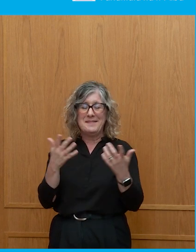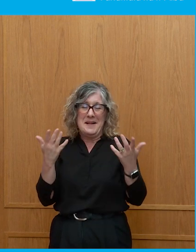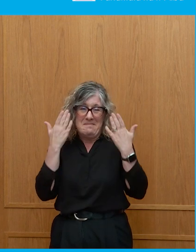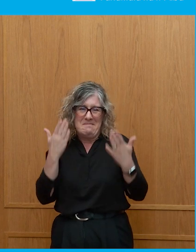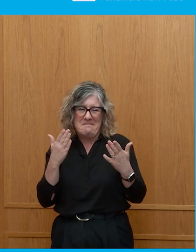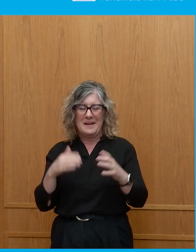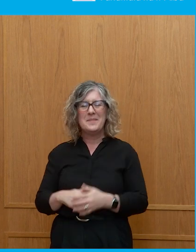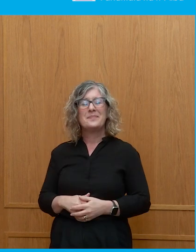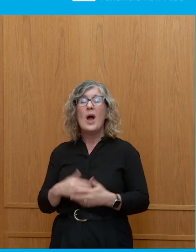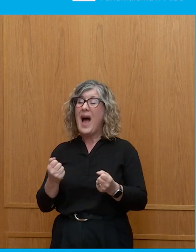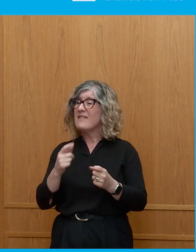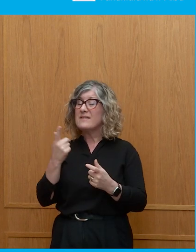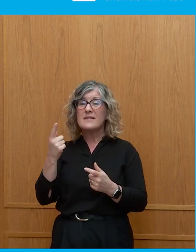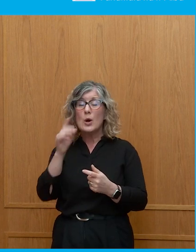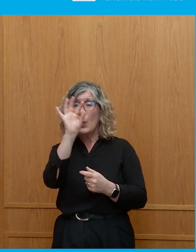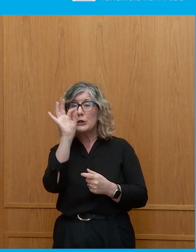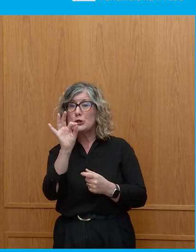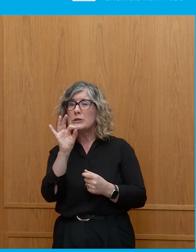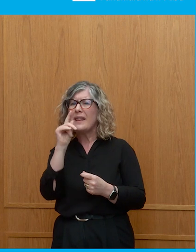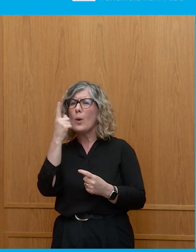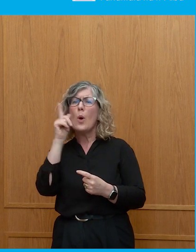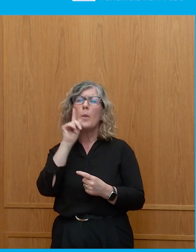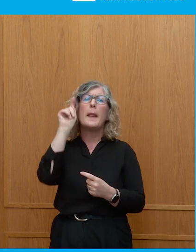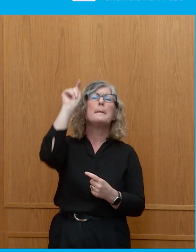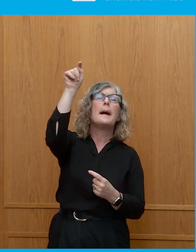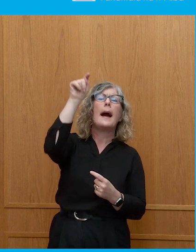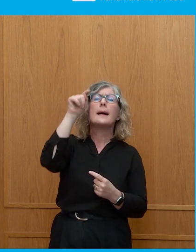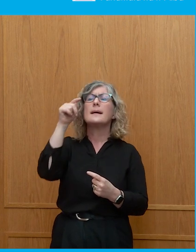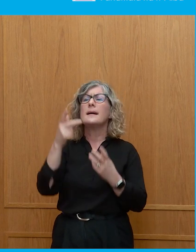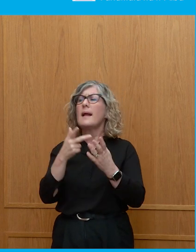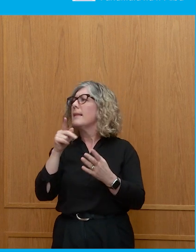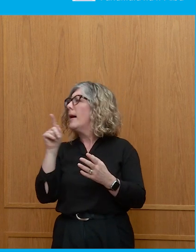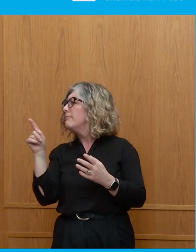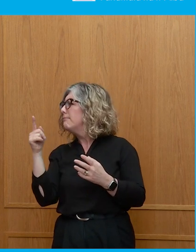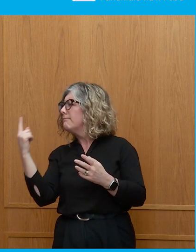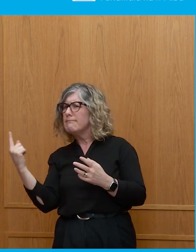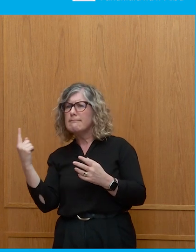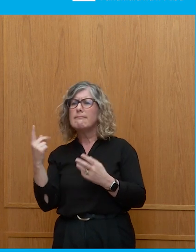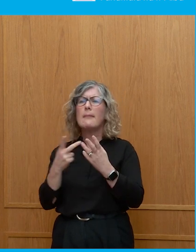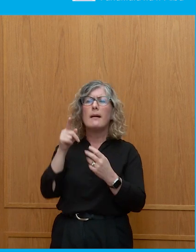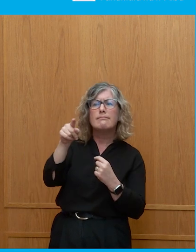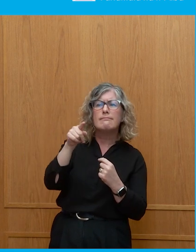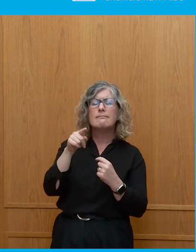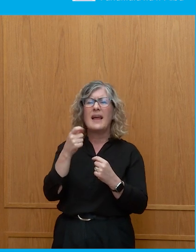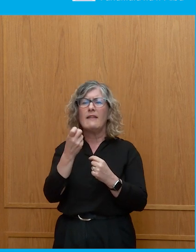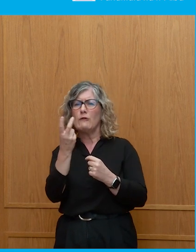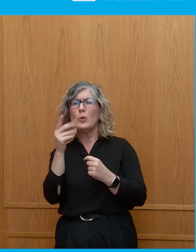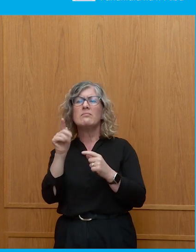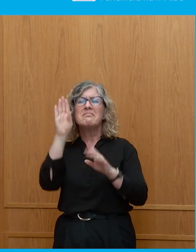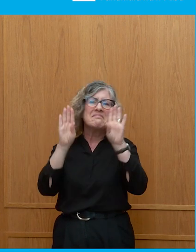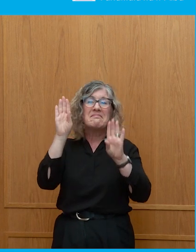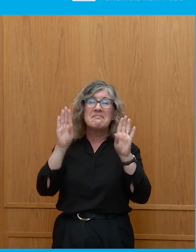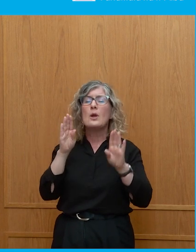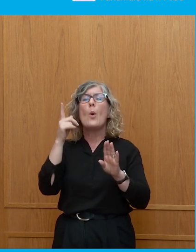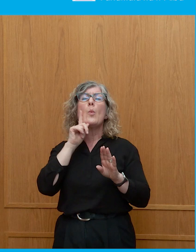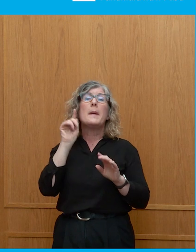We've got a microphone. So we've got a lady at the back and a lady at the front. And a lady. We've got three ladies. And you see the arm of that gentleman there. Well, we'll start